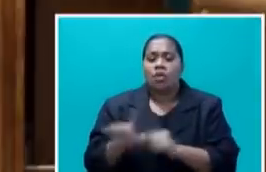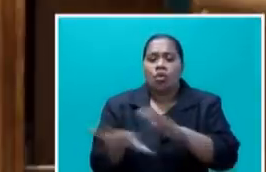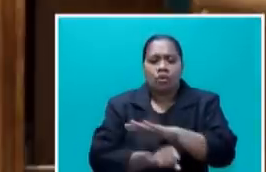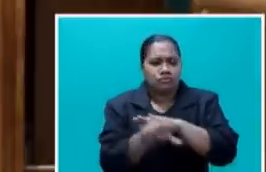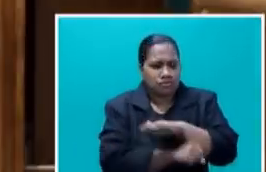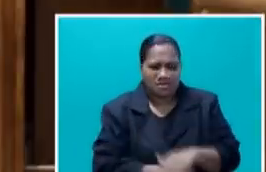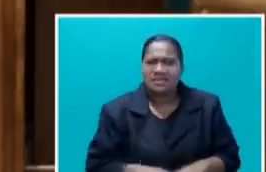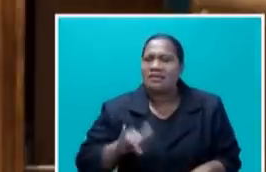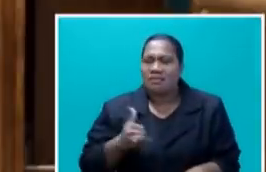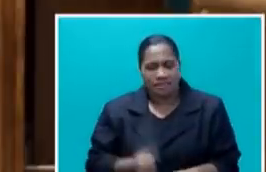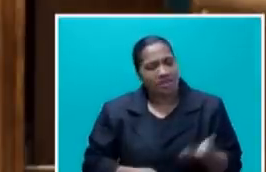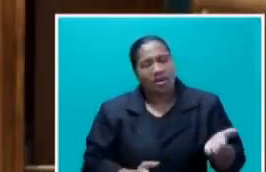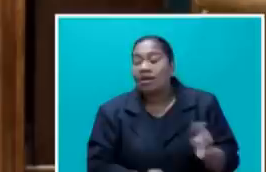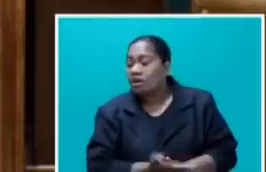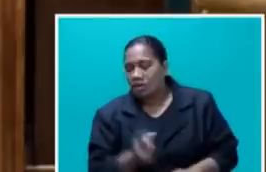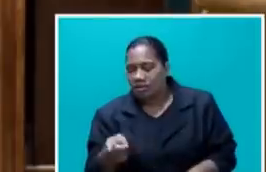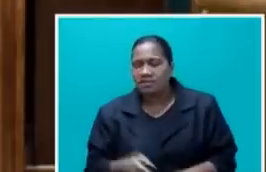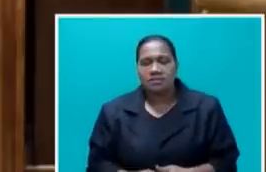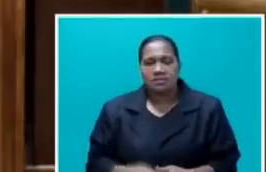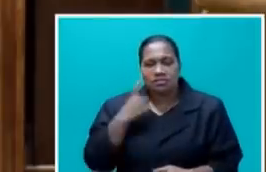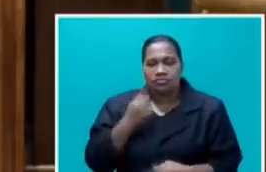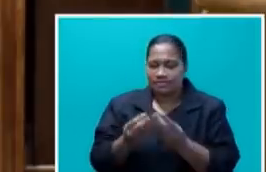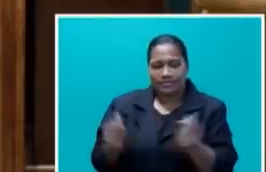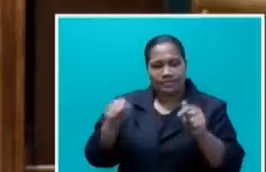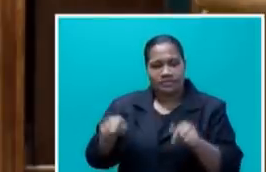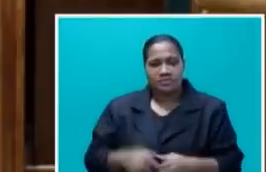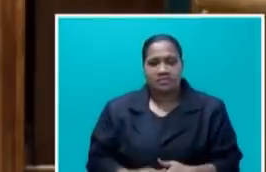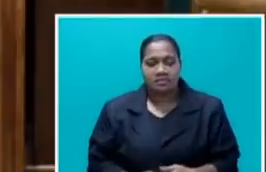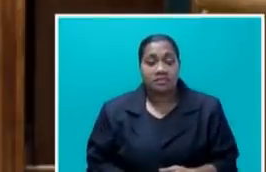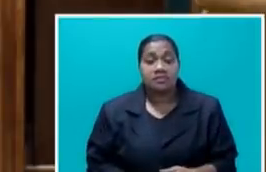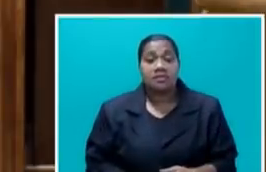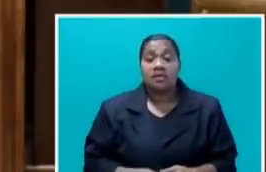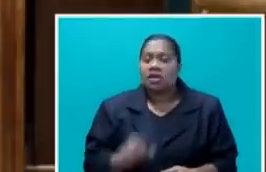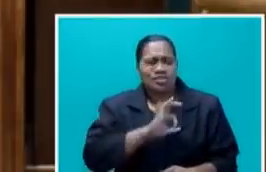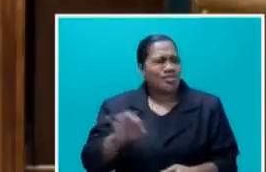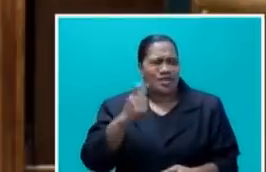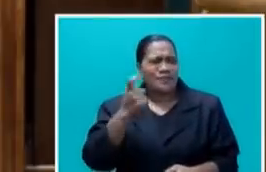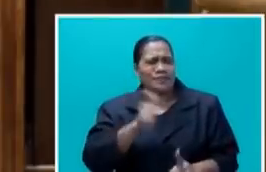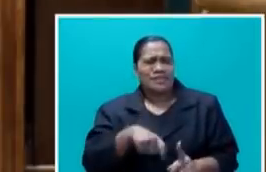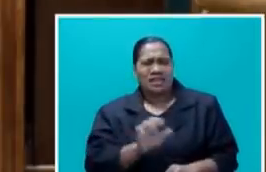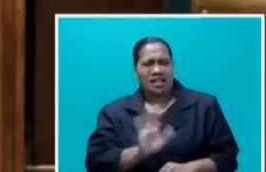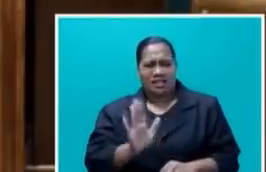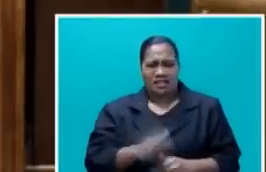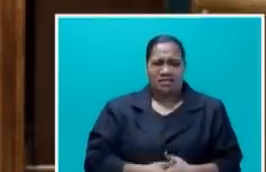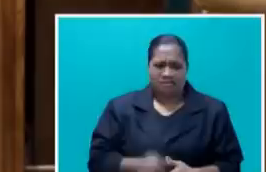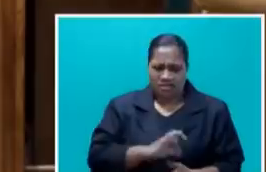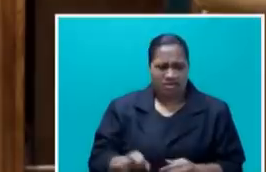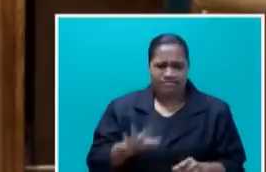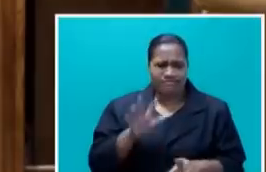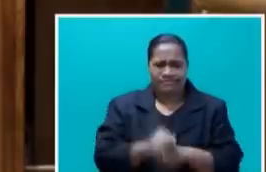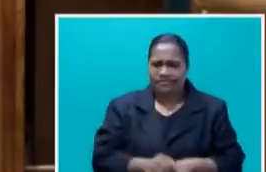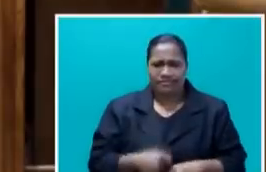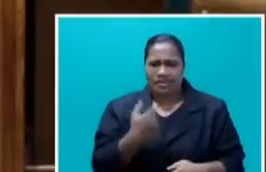can go help sort that bid out. Don't get personnel, don't get personnel, Prime Minister. Thank you. Don't personnel. You were